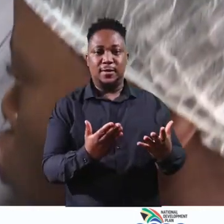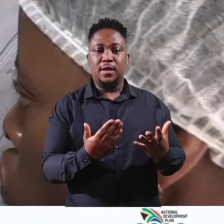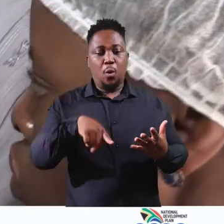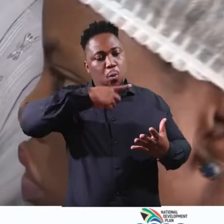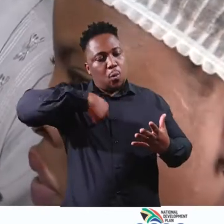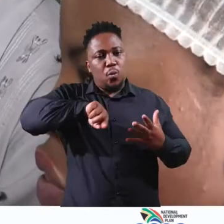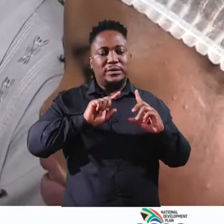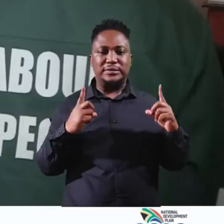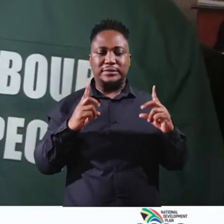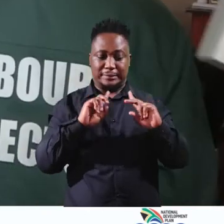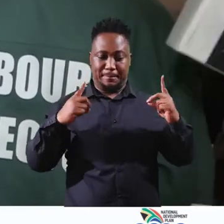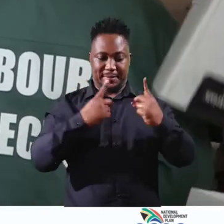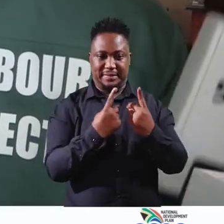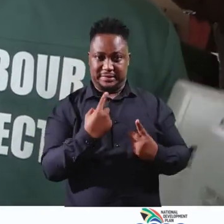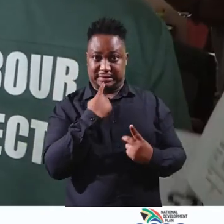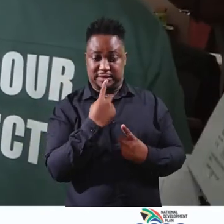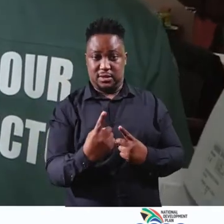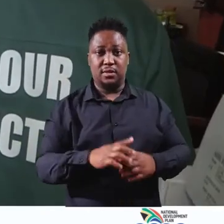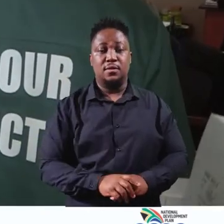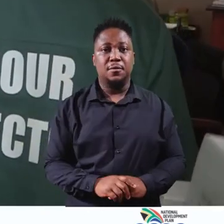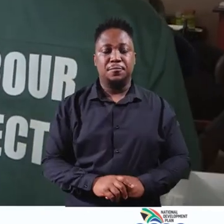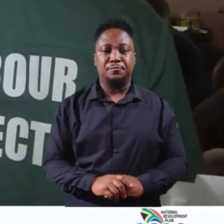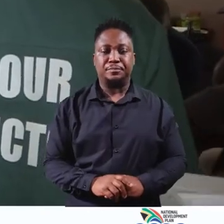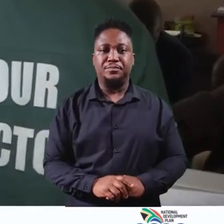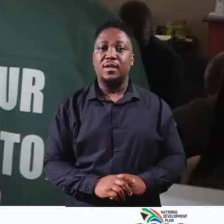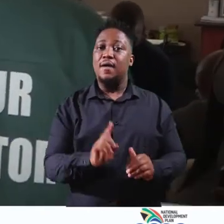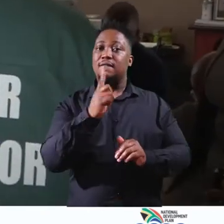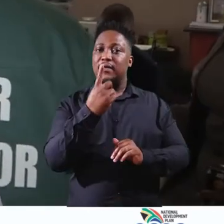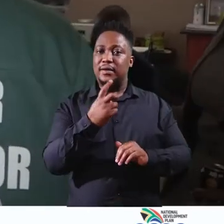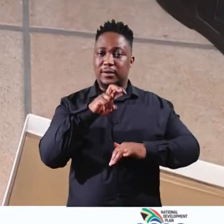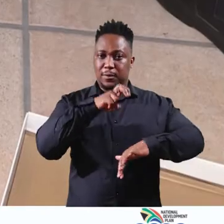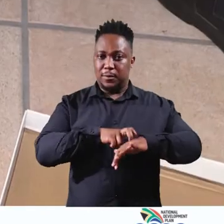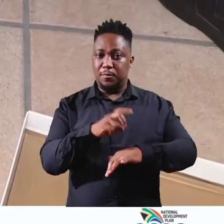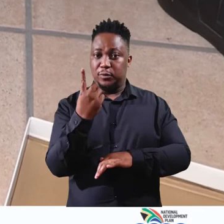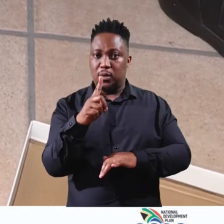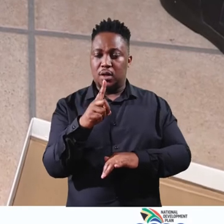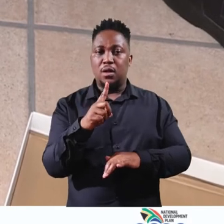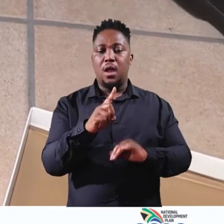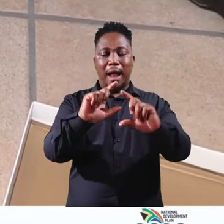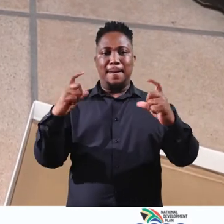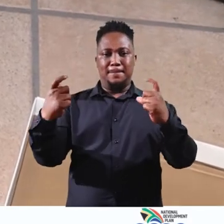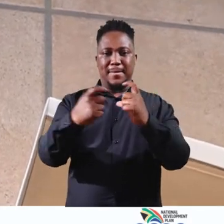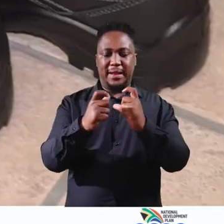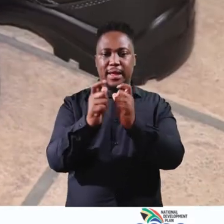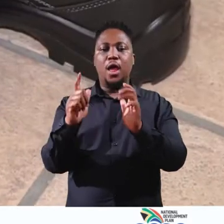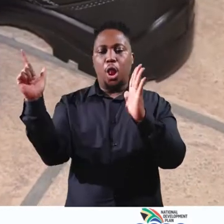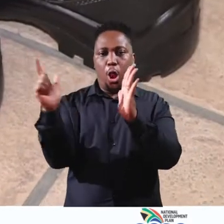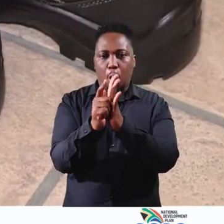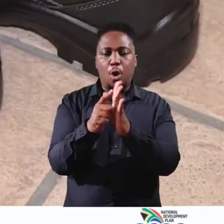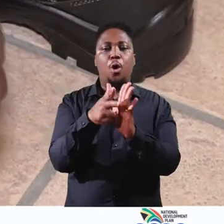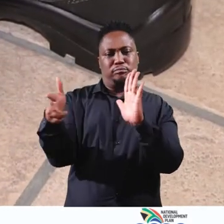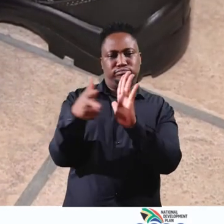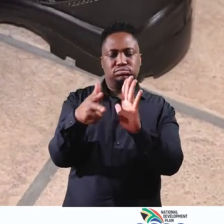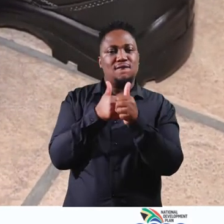Advocates and Statutory Services, that is where we say, as a Department, our first port of call is to make sure